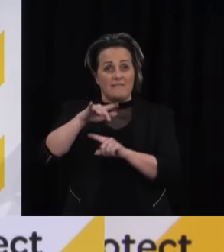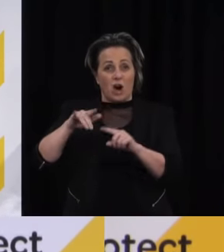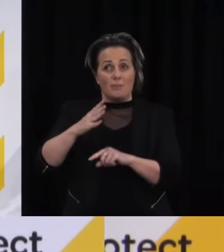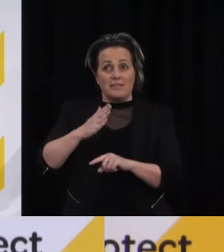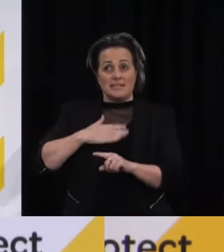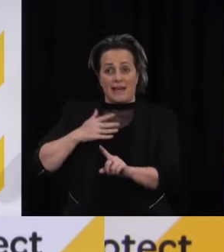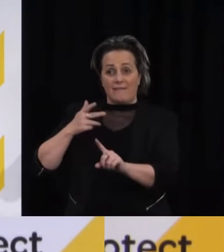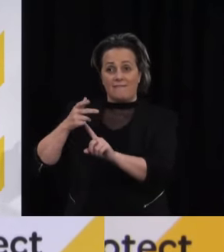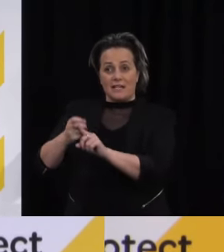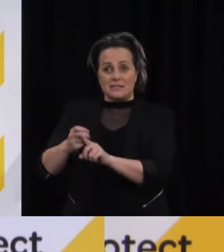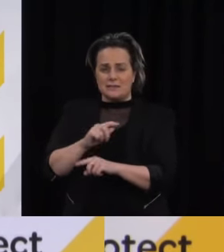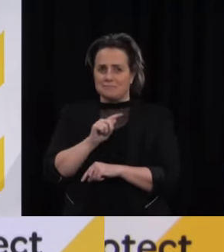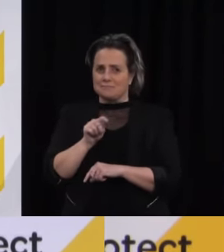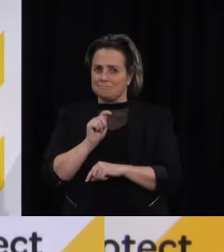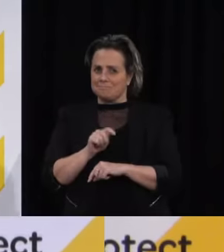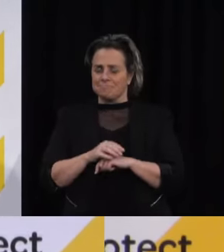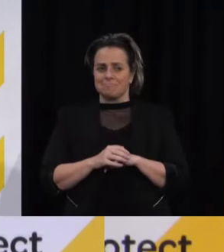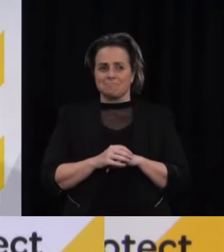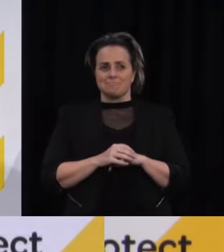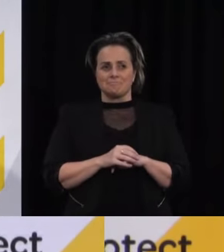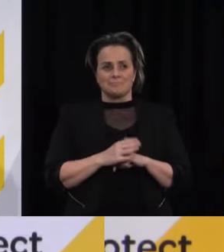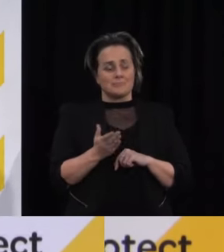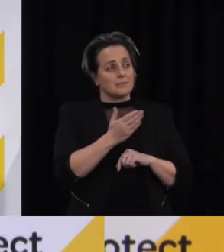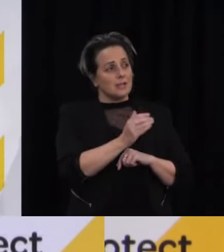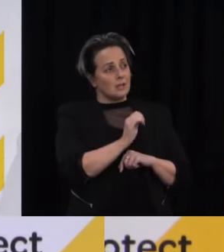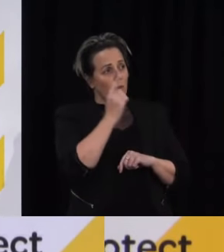administering vaccines. Any thoughts on that?